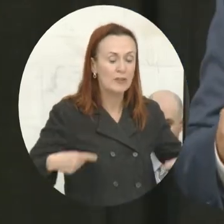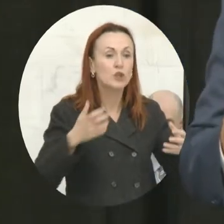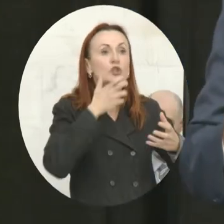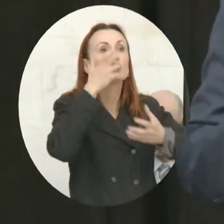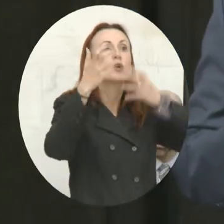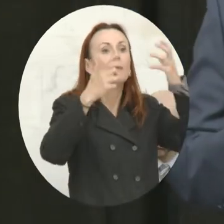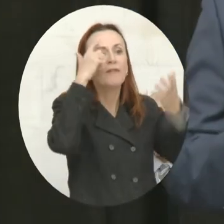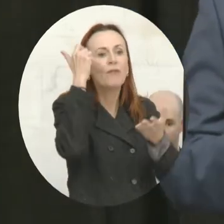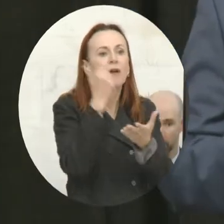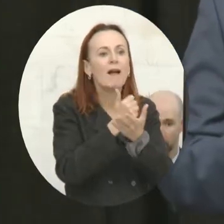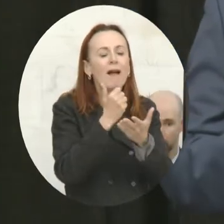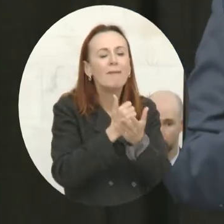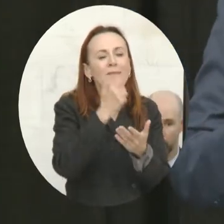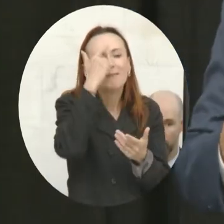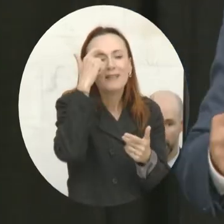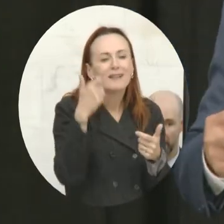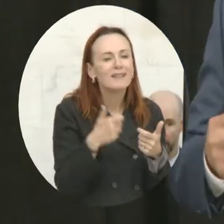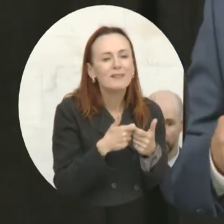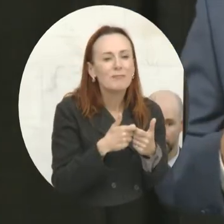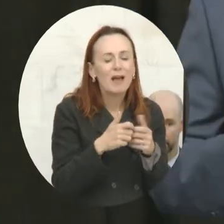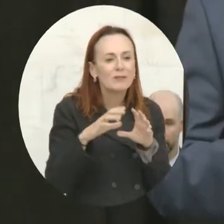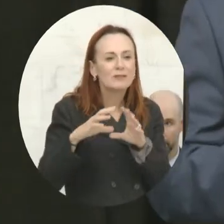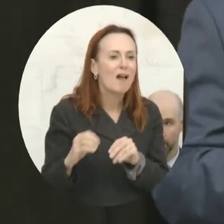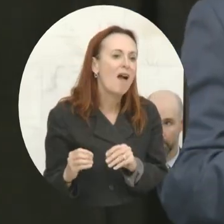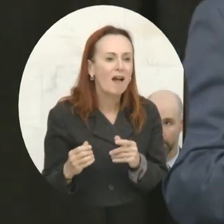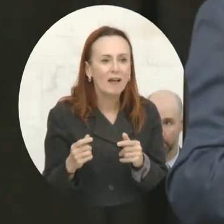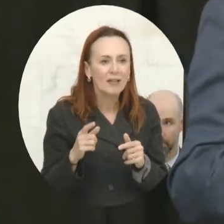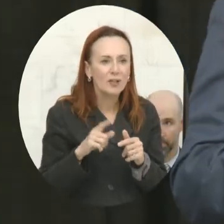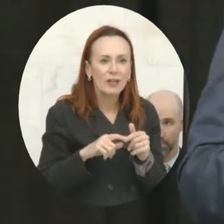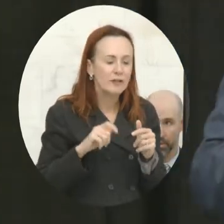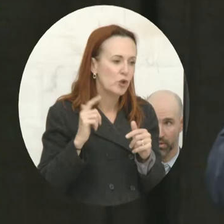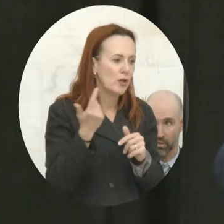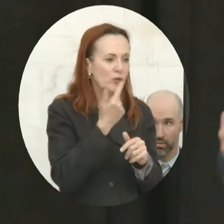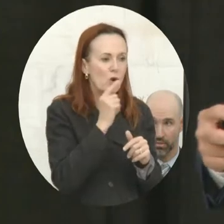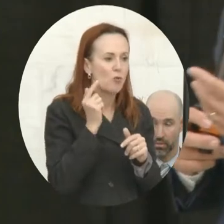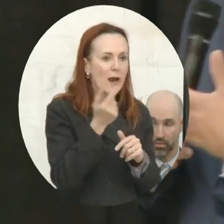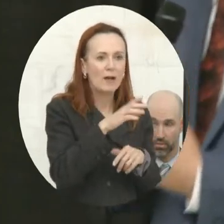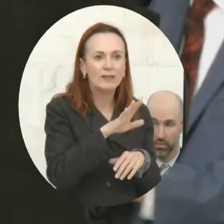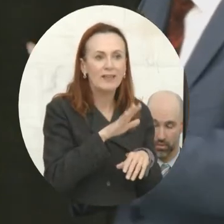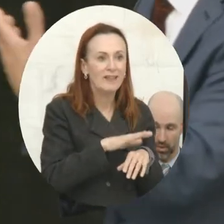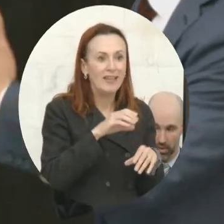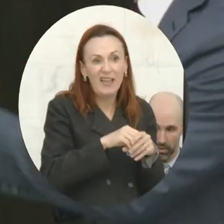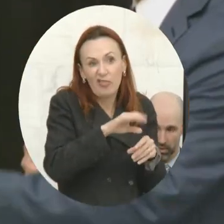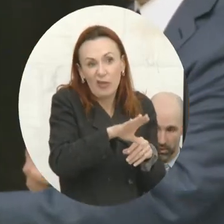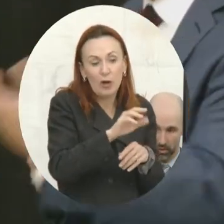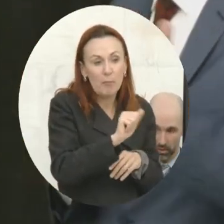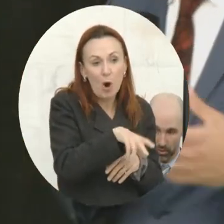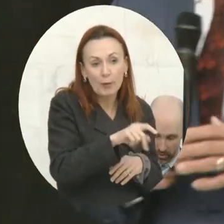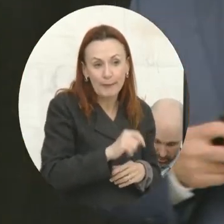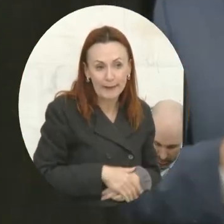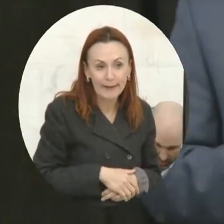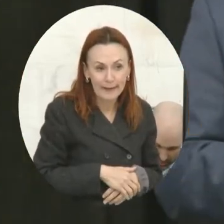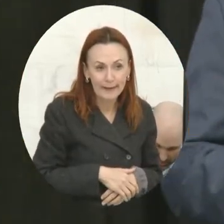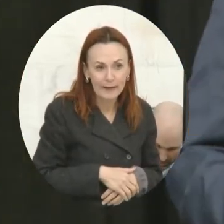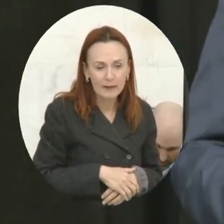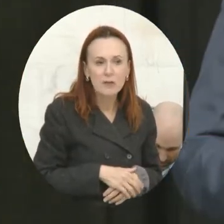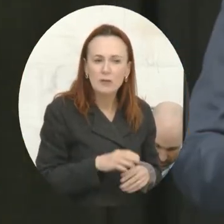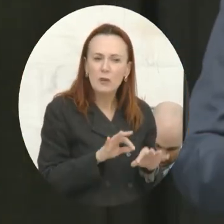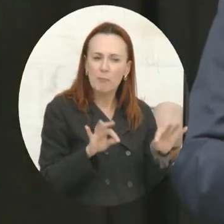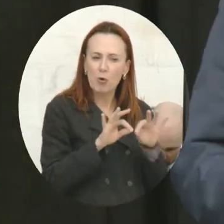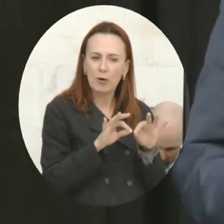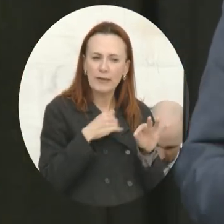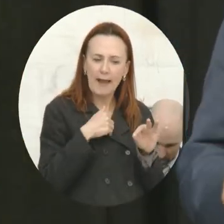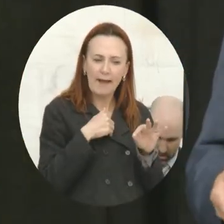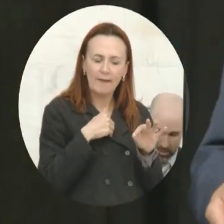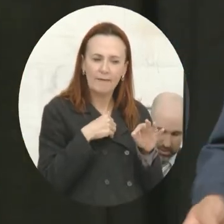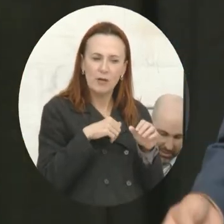because their batteries had died and they couldn't get around their unit, right? So the bottom line is, is that the immediate social network we